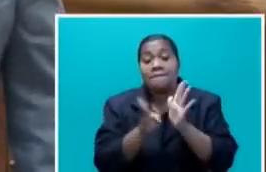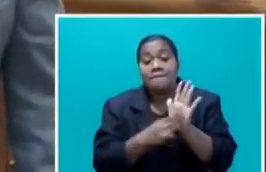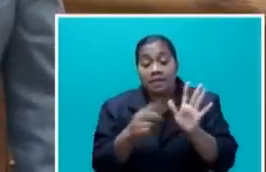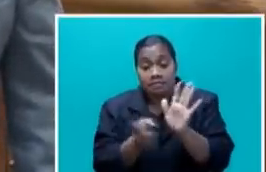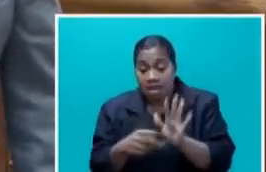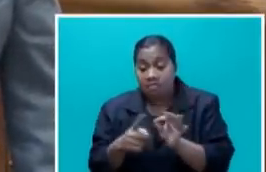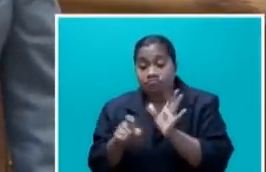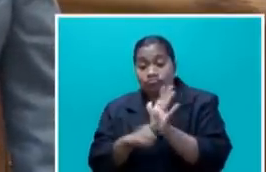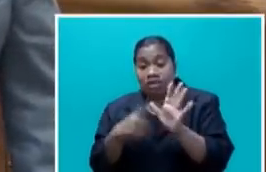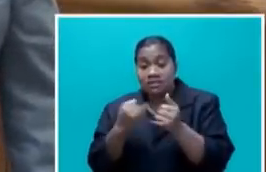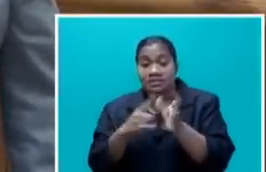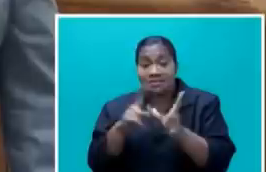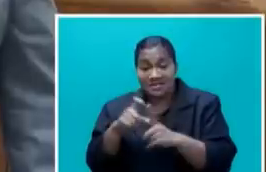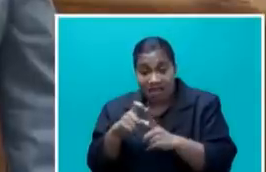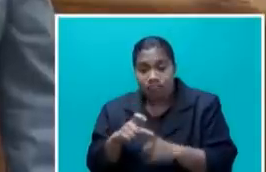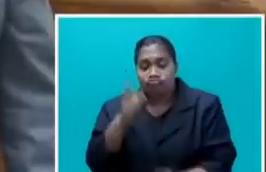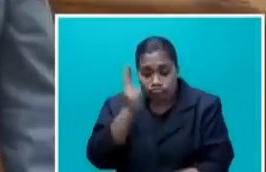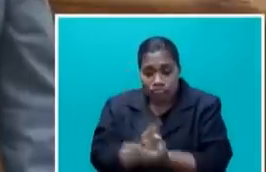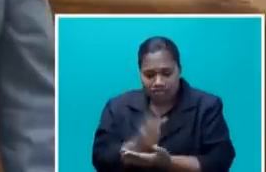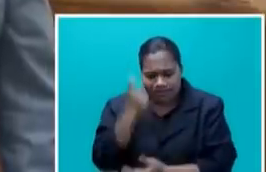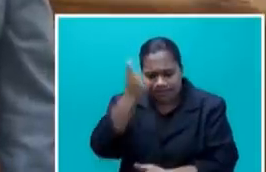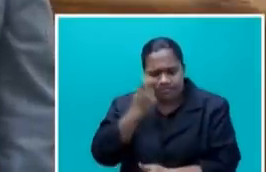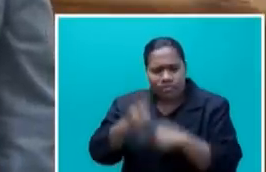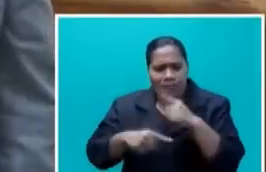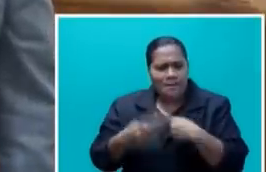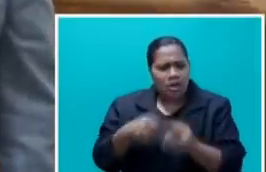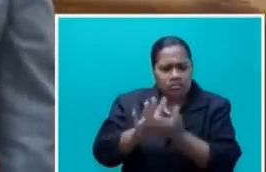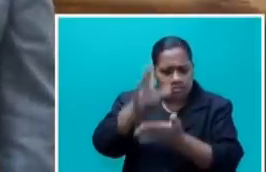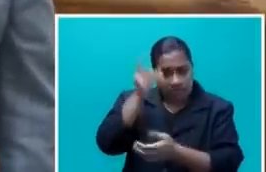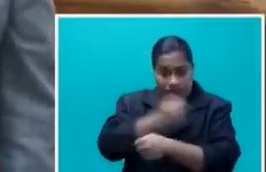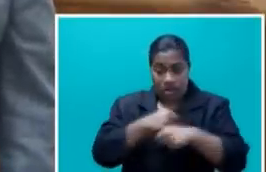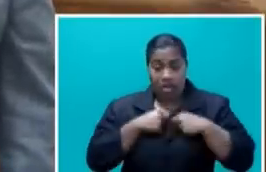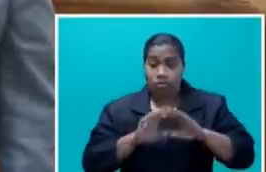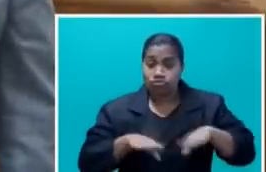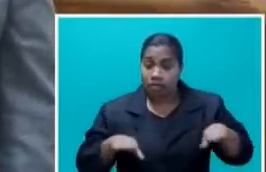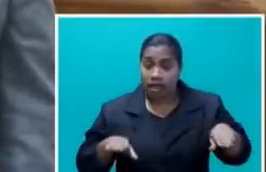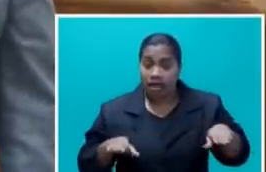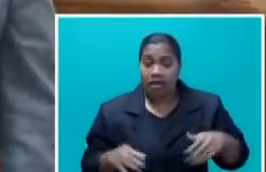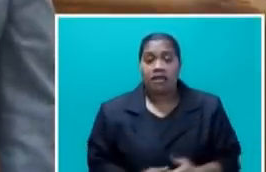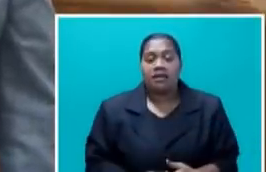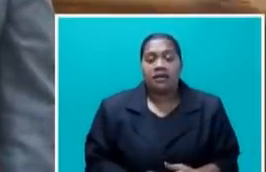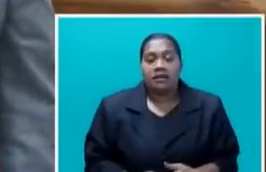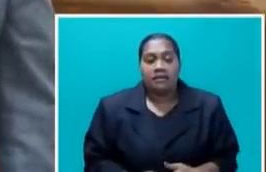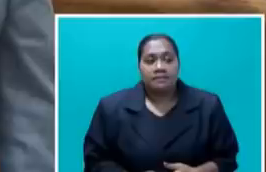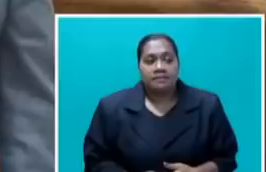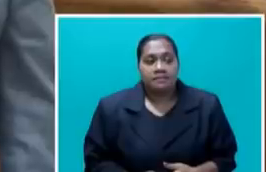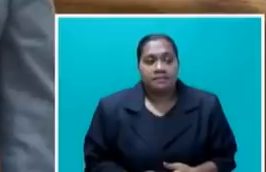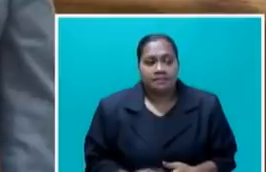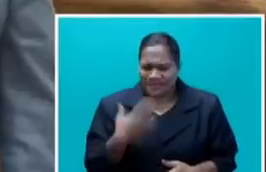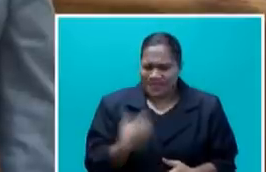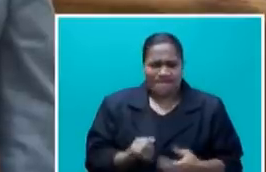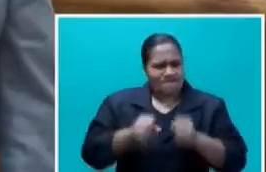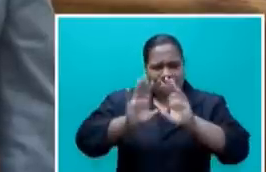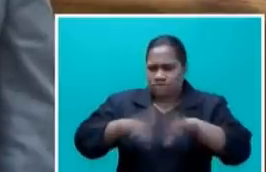worried about the education of our children, there's a big number of children